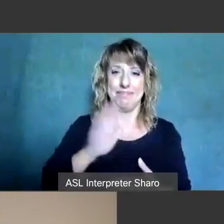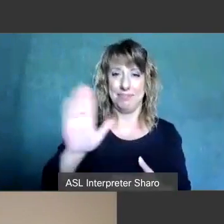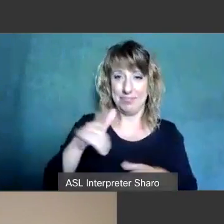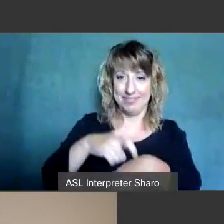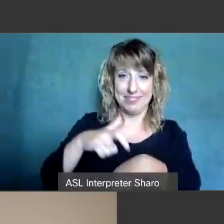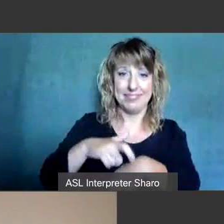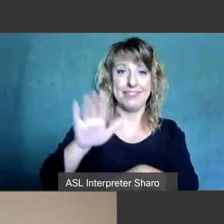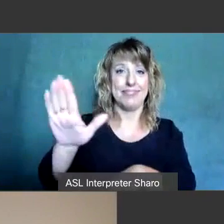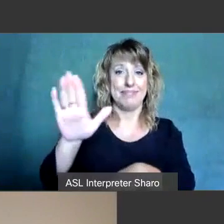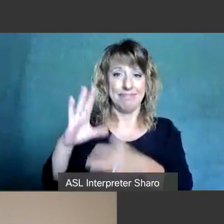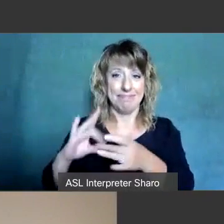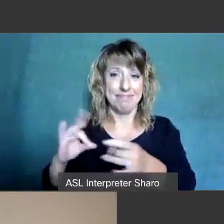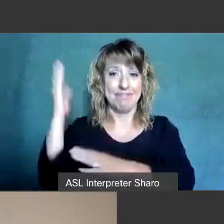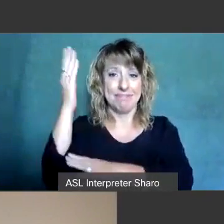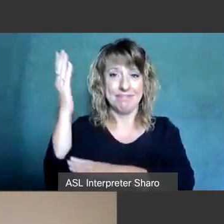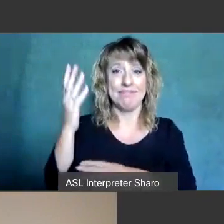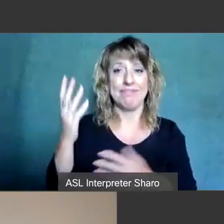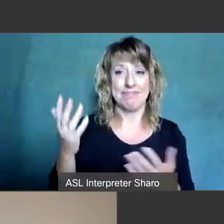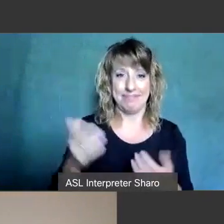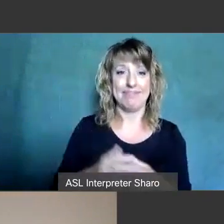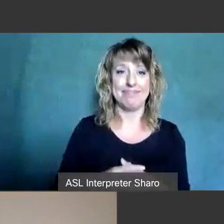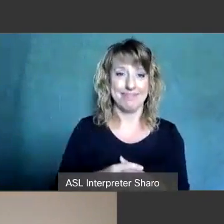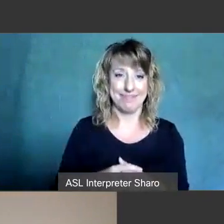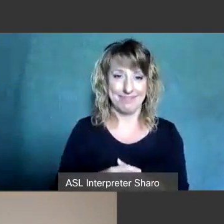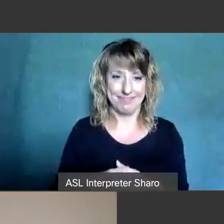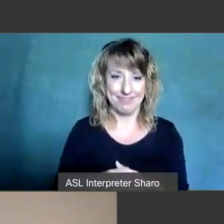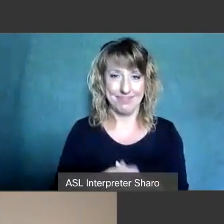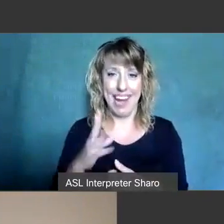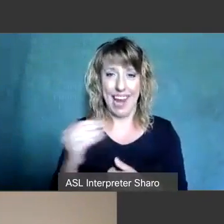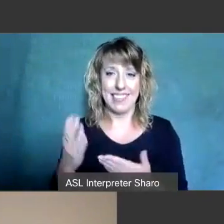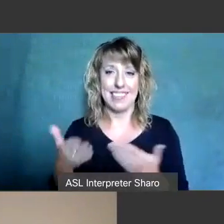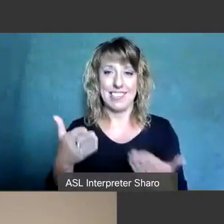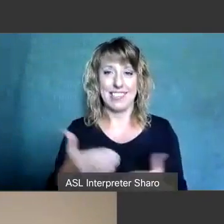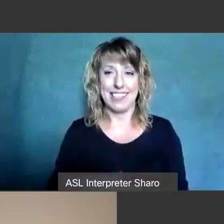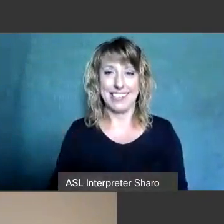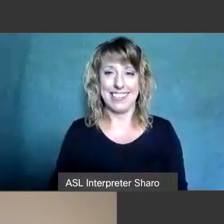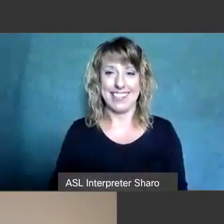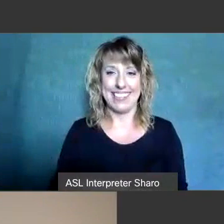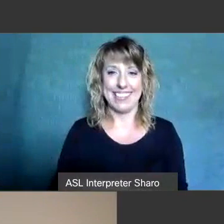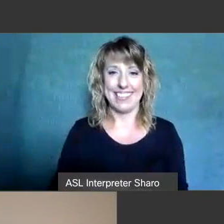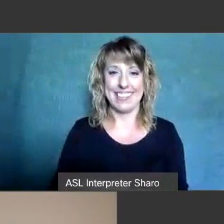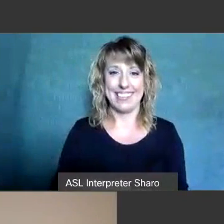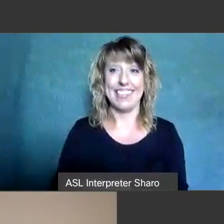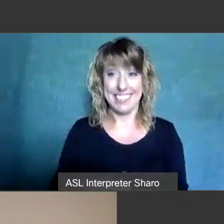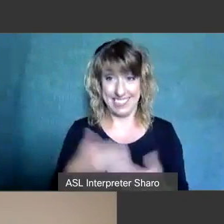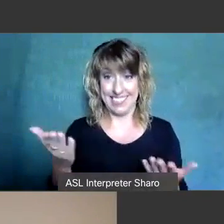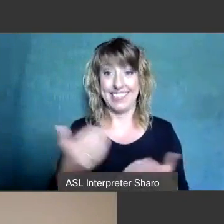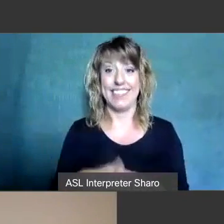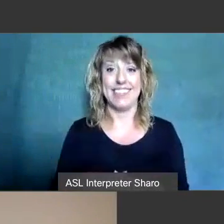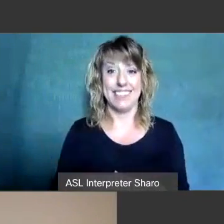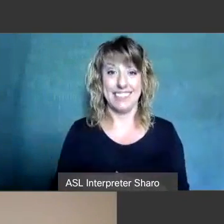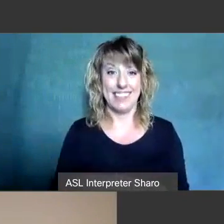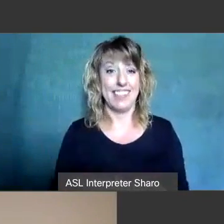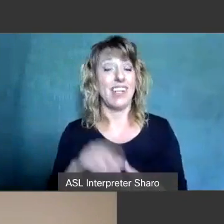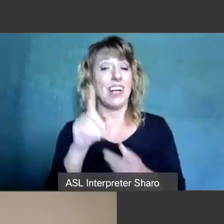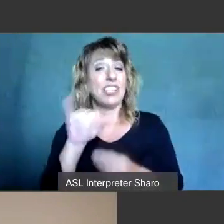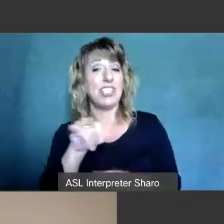your comments and your suggestions i have one so thanks yes go ahead one